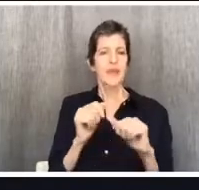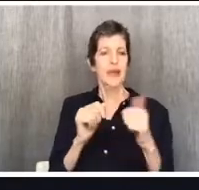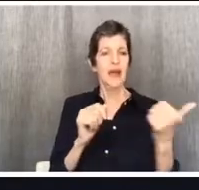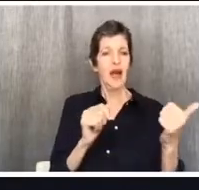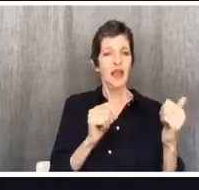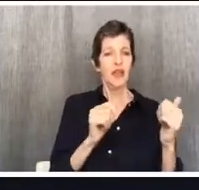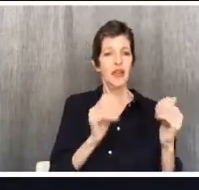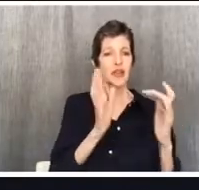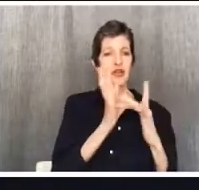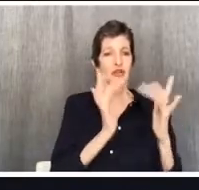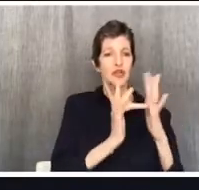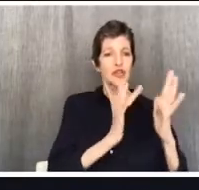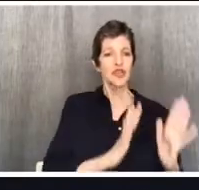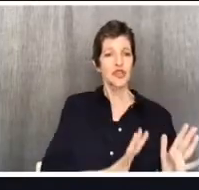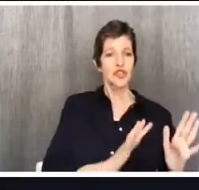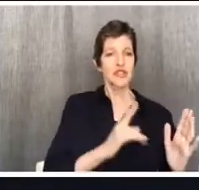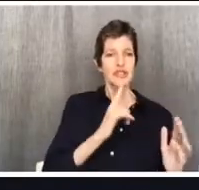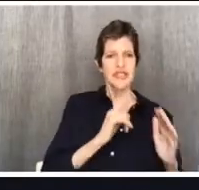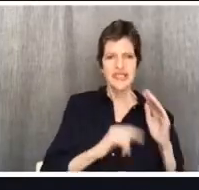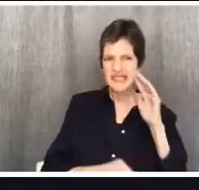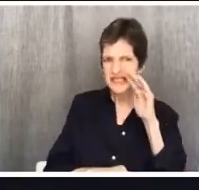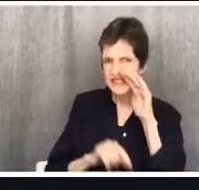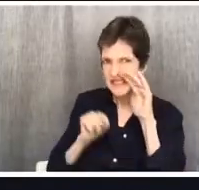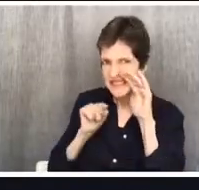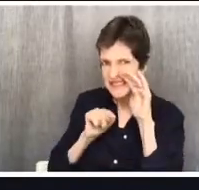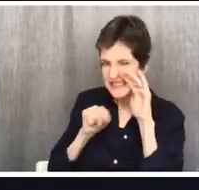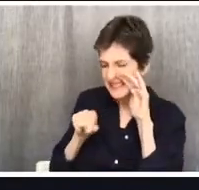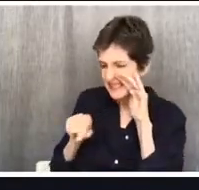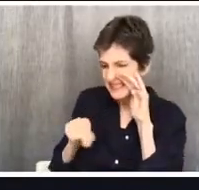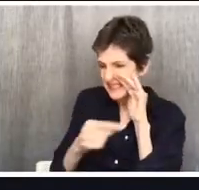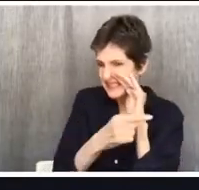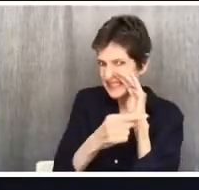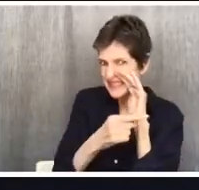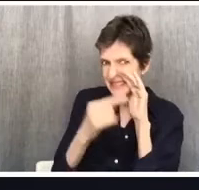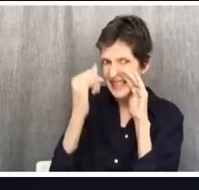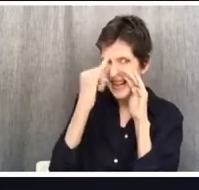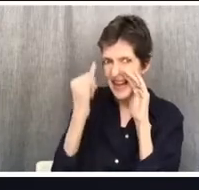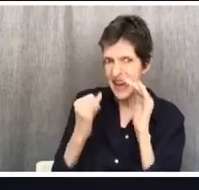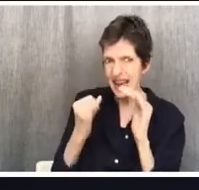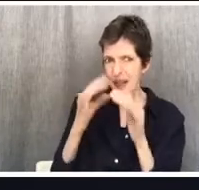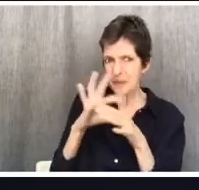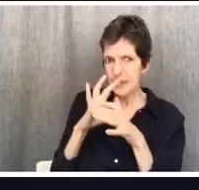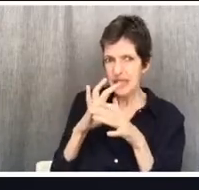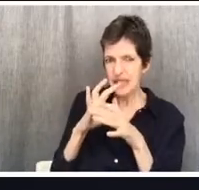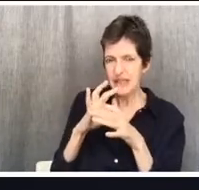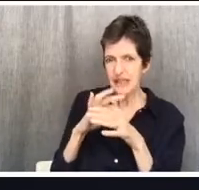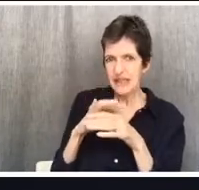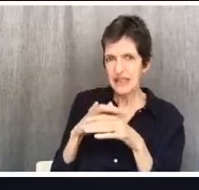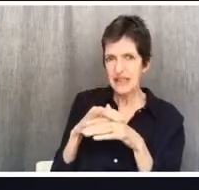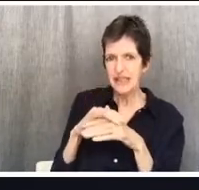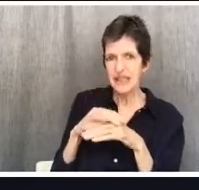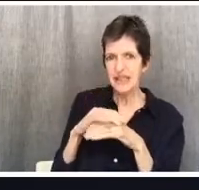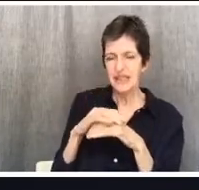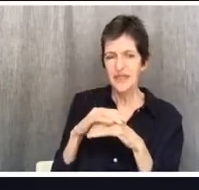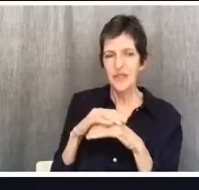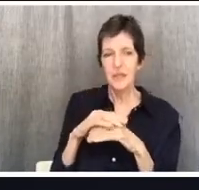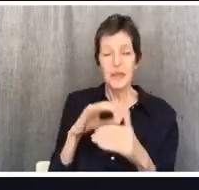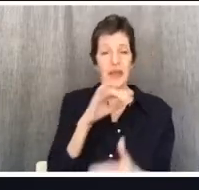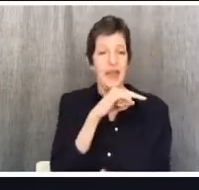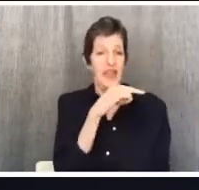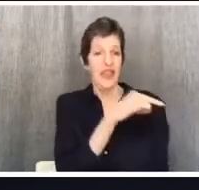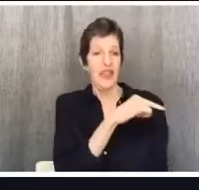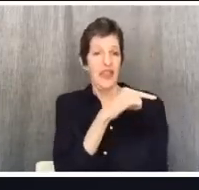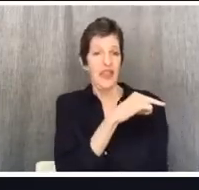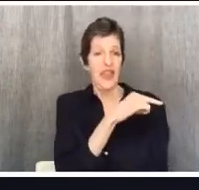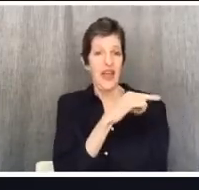the meat and leans over to you and says, hey, listen, this meat was sacrificed to idols. And this other believer does not have nearly as strong a